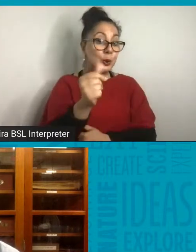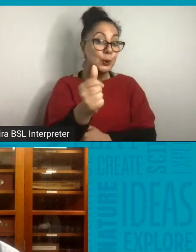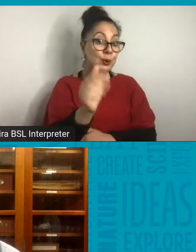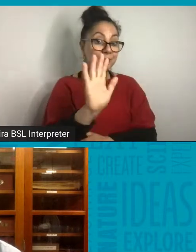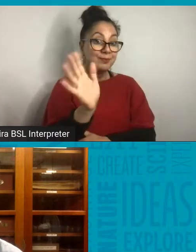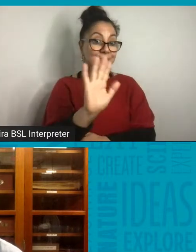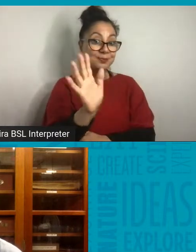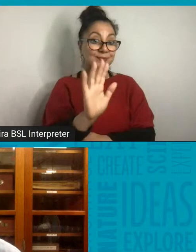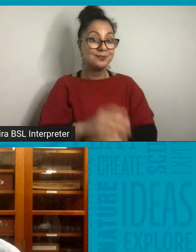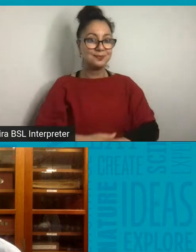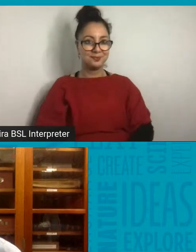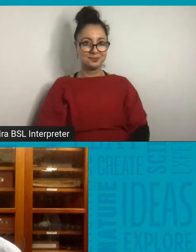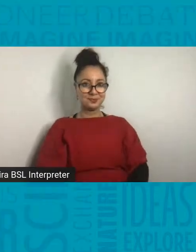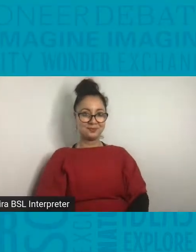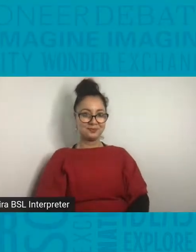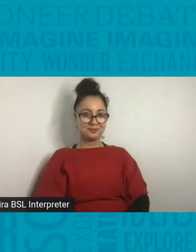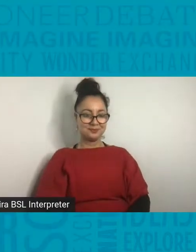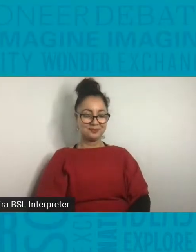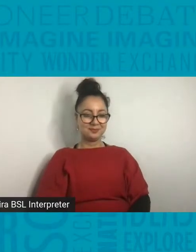See you later.